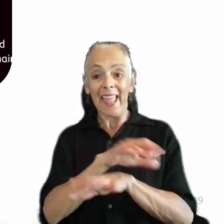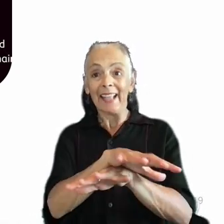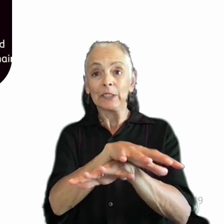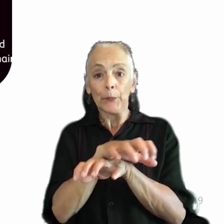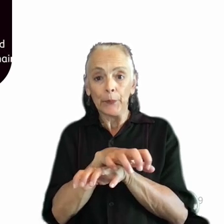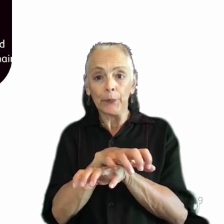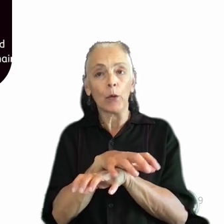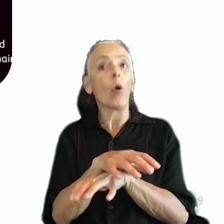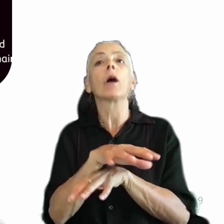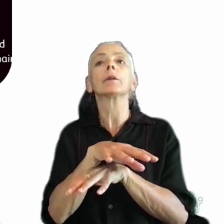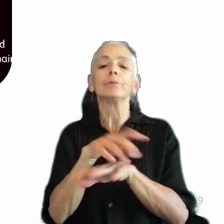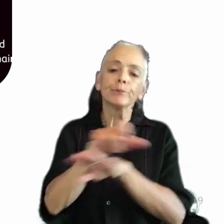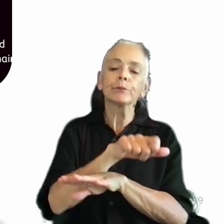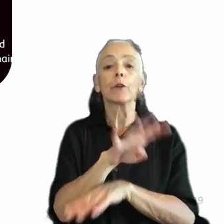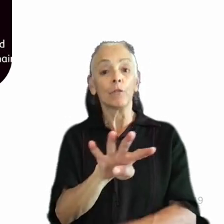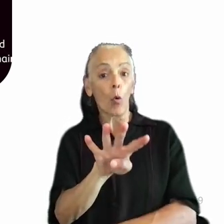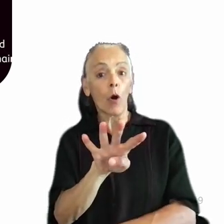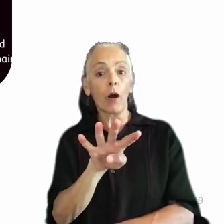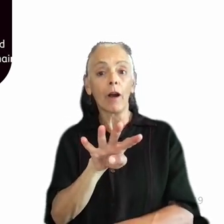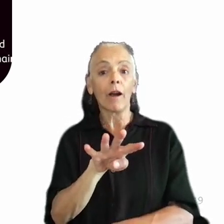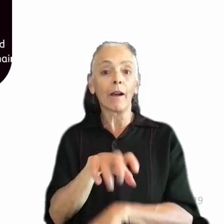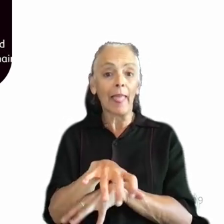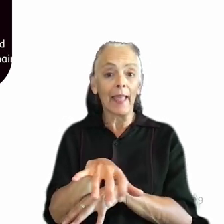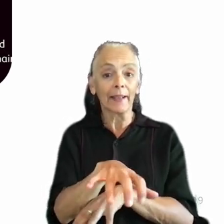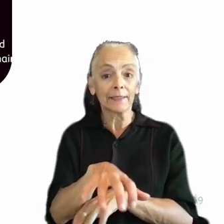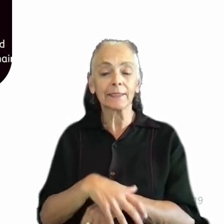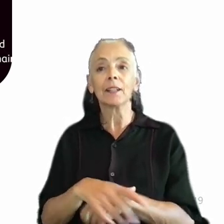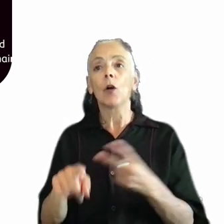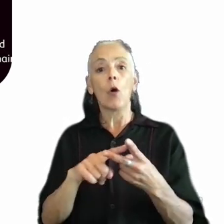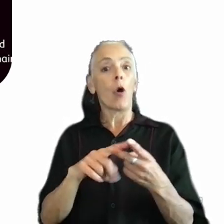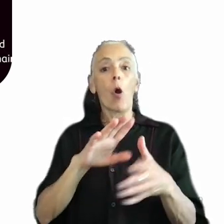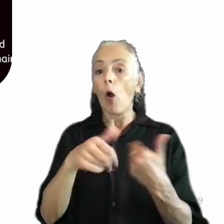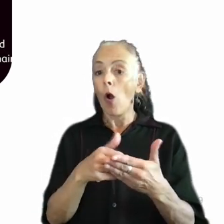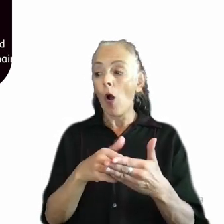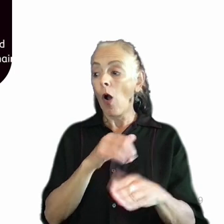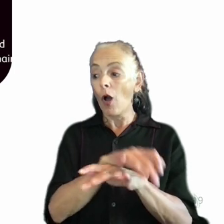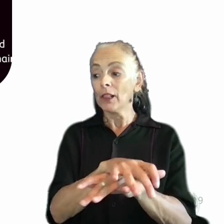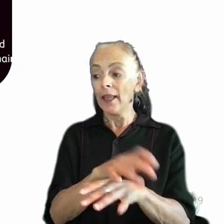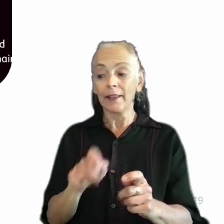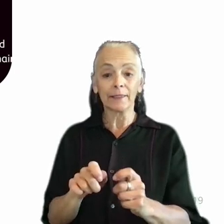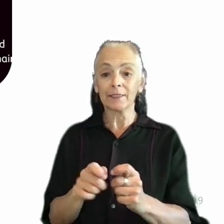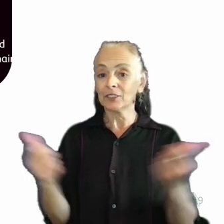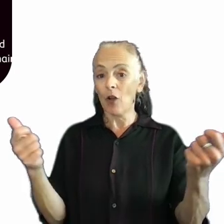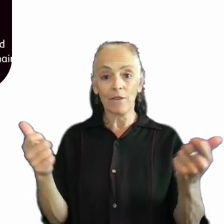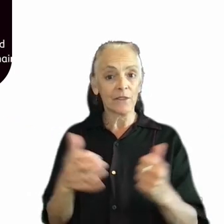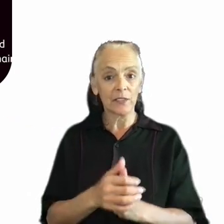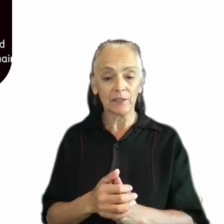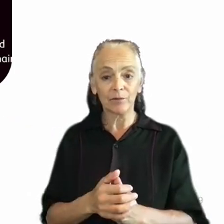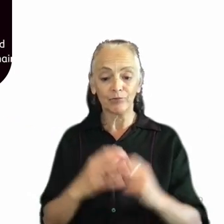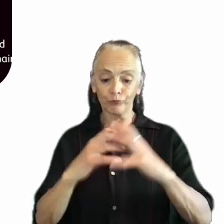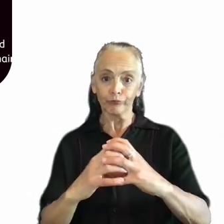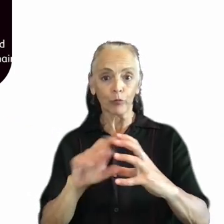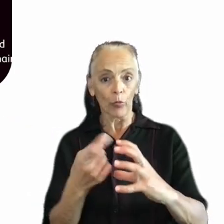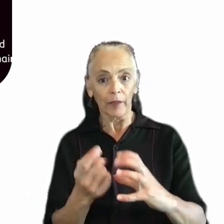four legs rather than eight, removing all spider legs as you see here, removing the spider mesh so that it's just